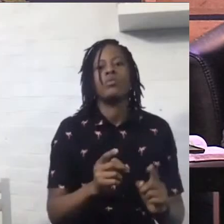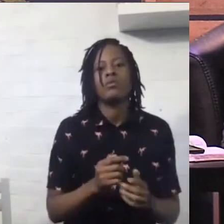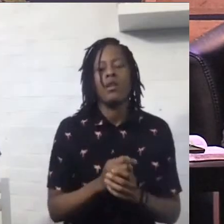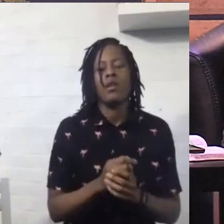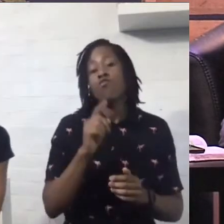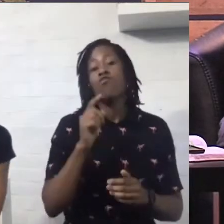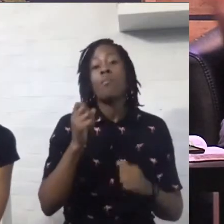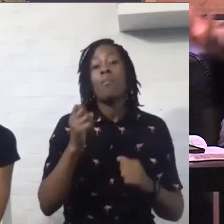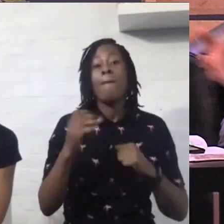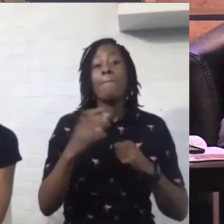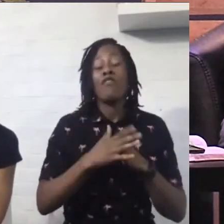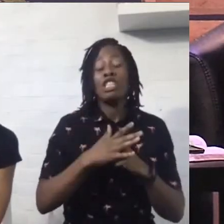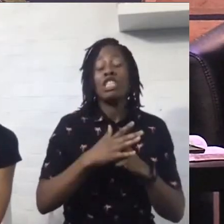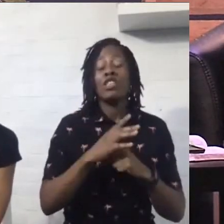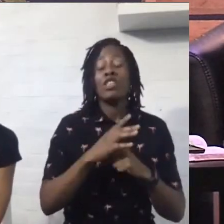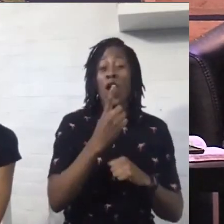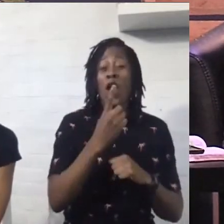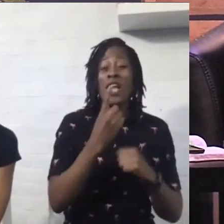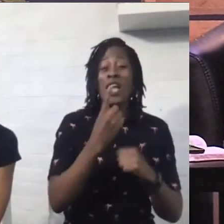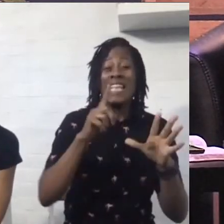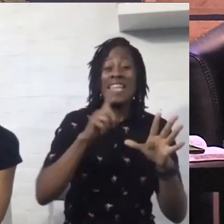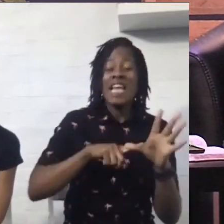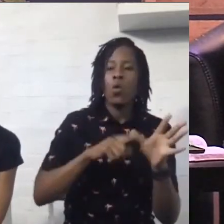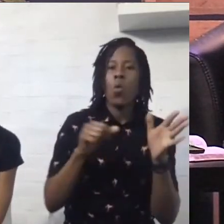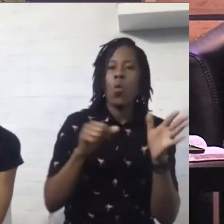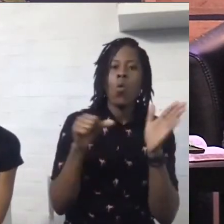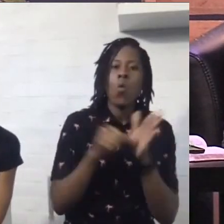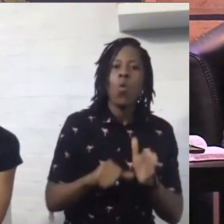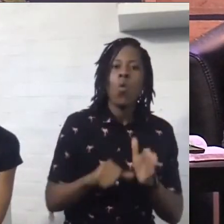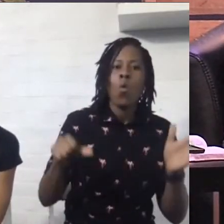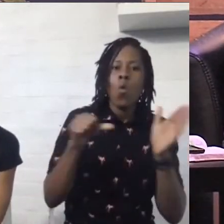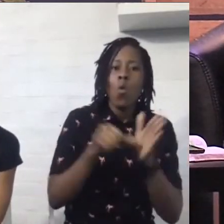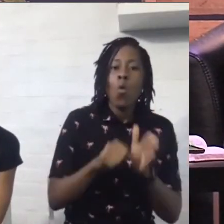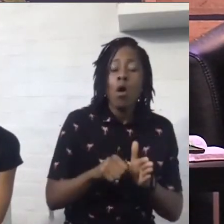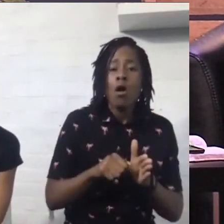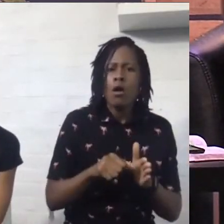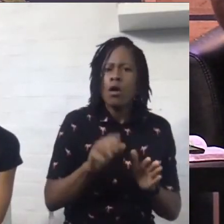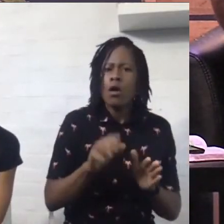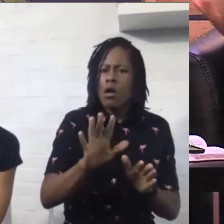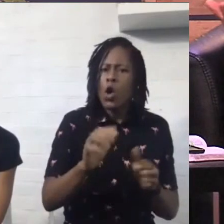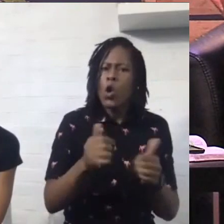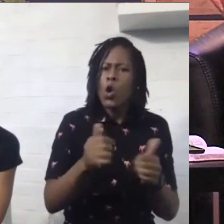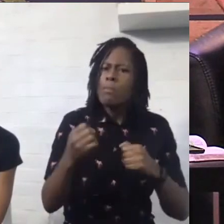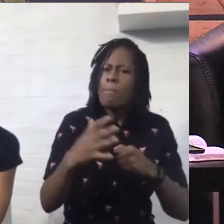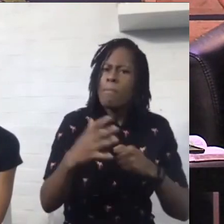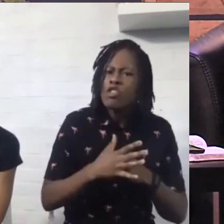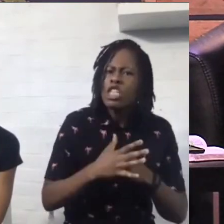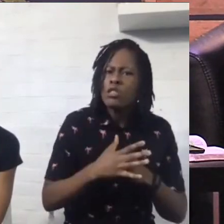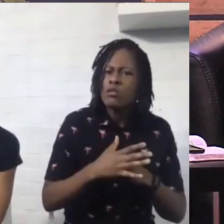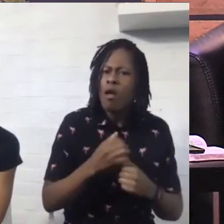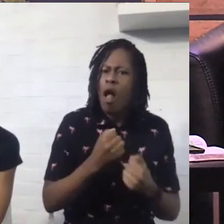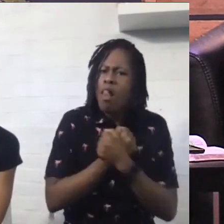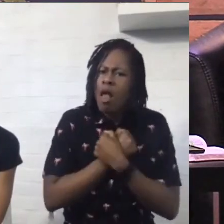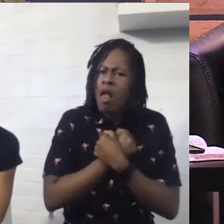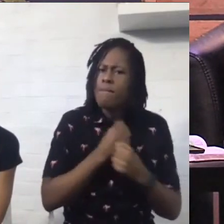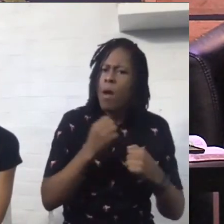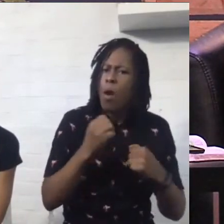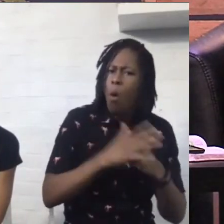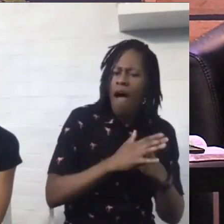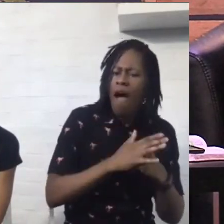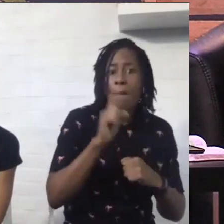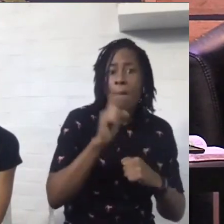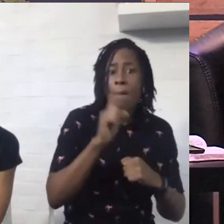I don't mean we didn't have a good marriage, we love each other, but boy, you know, marriage shows up your